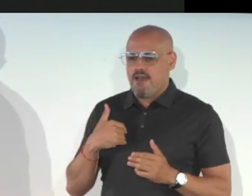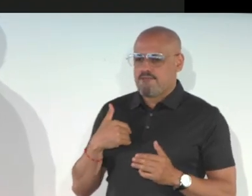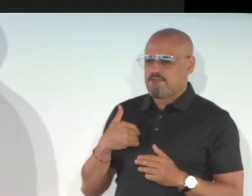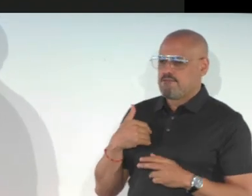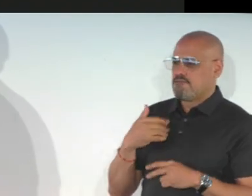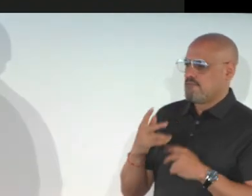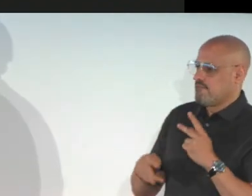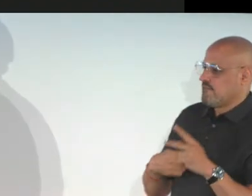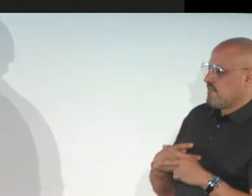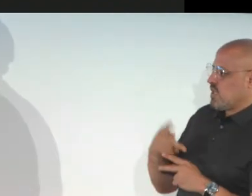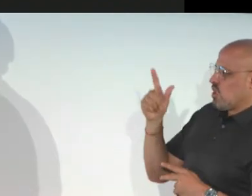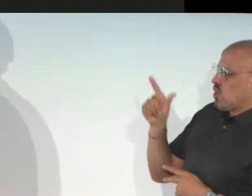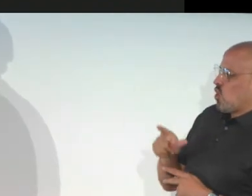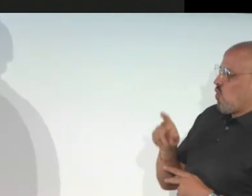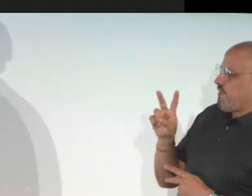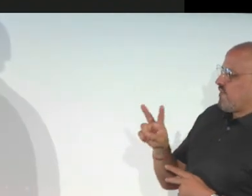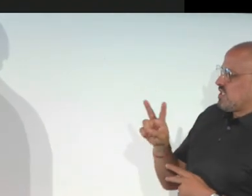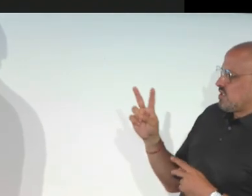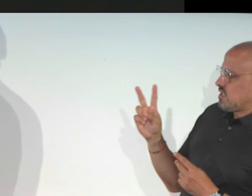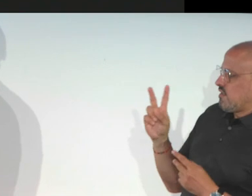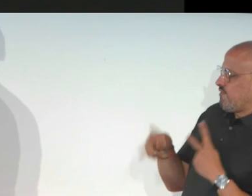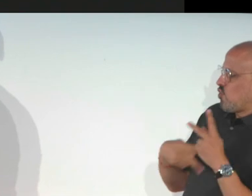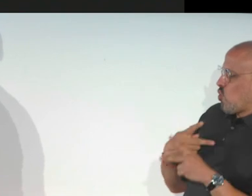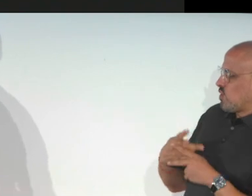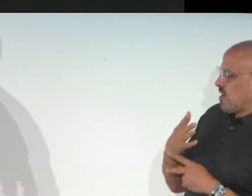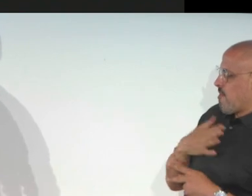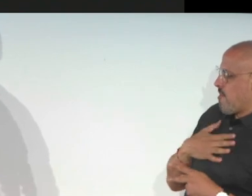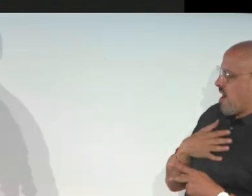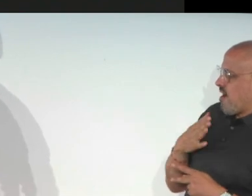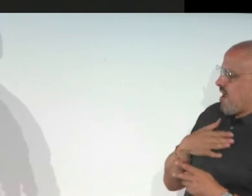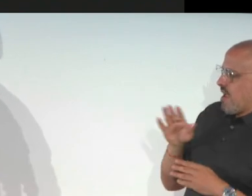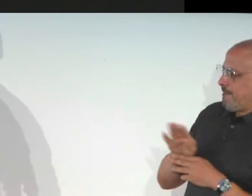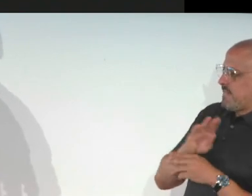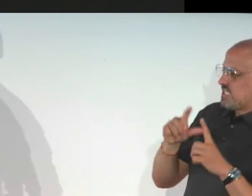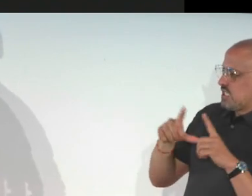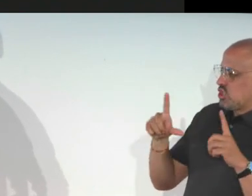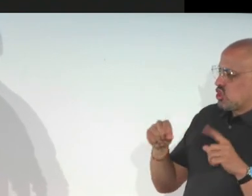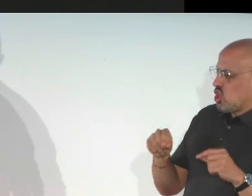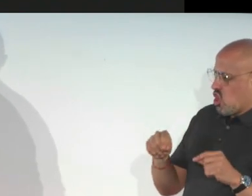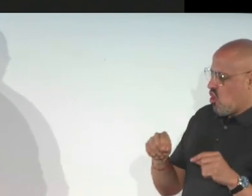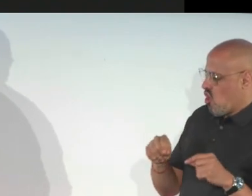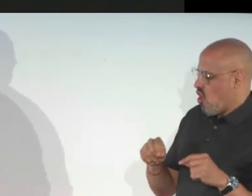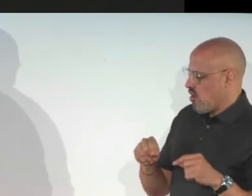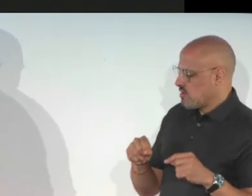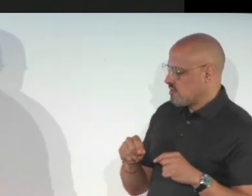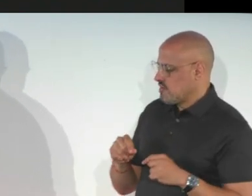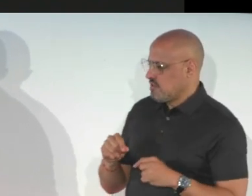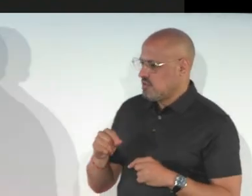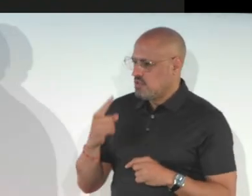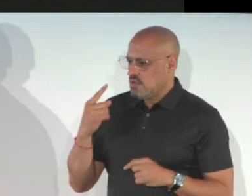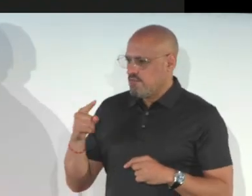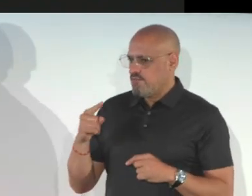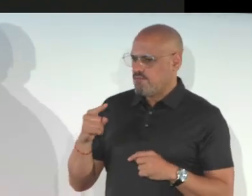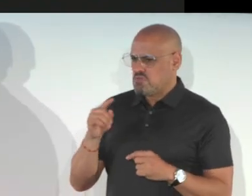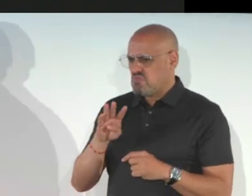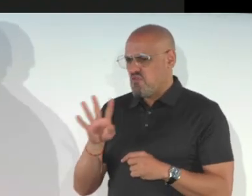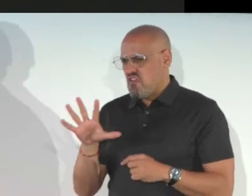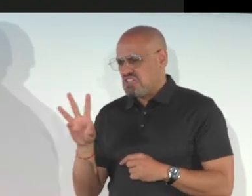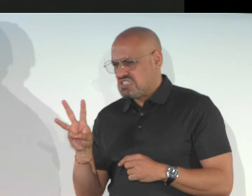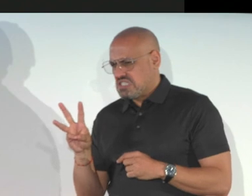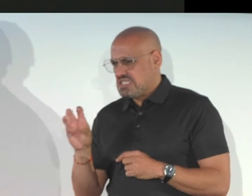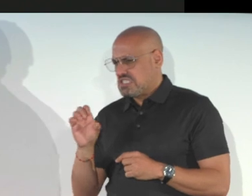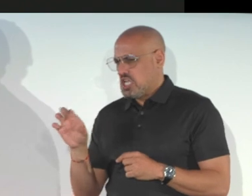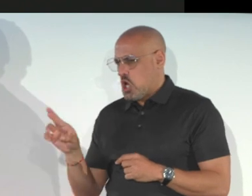So here I have a version of low vision version of my business card is like a probably